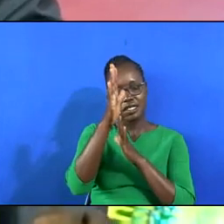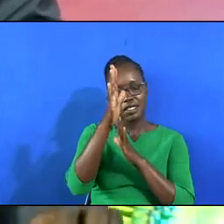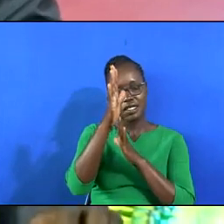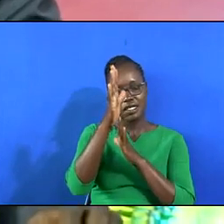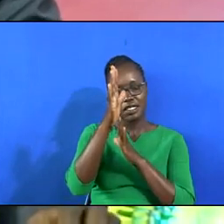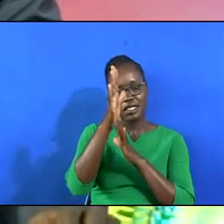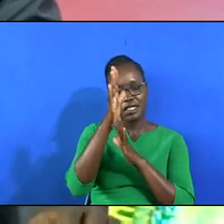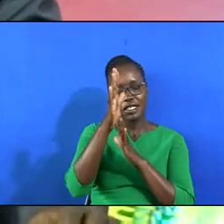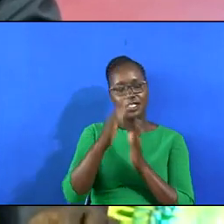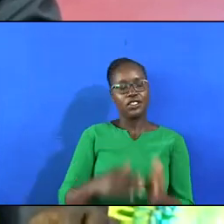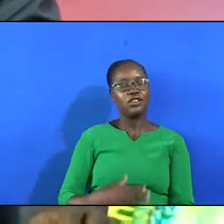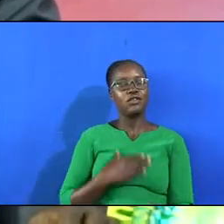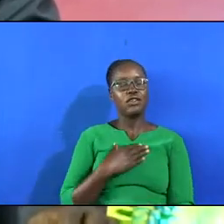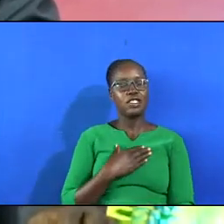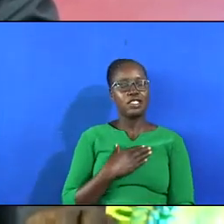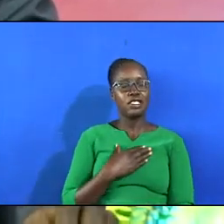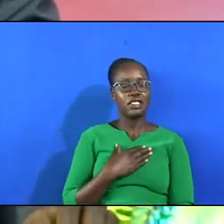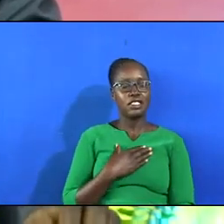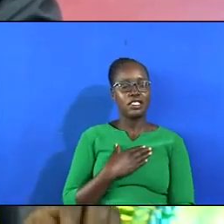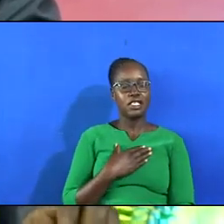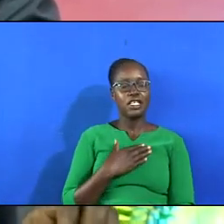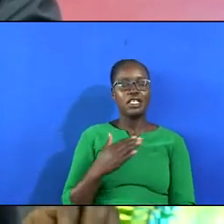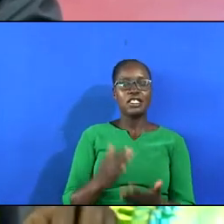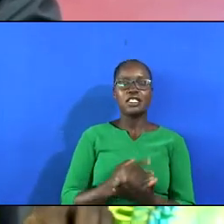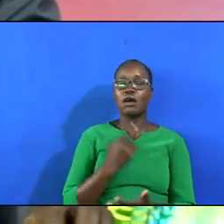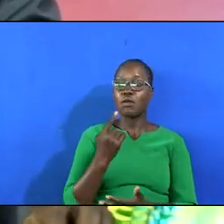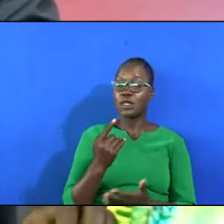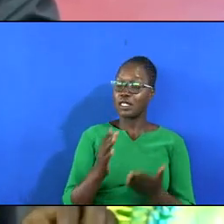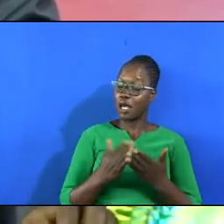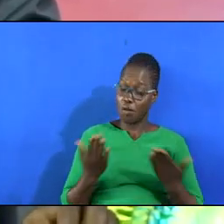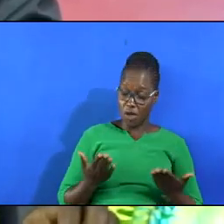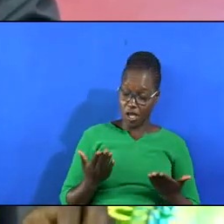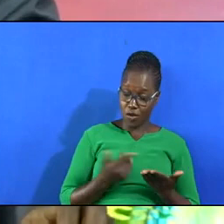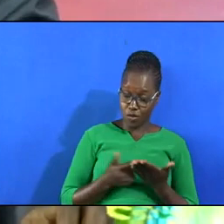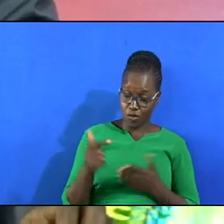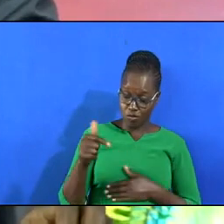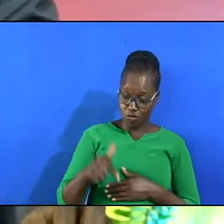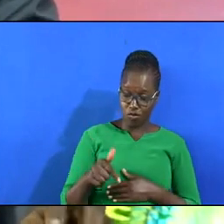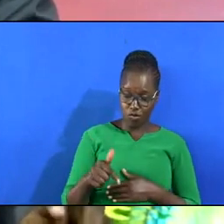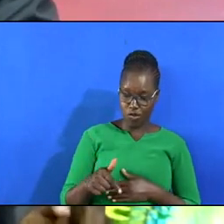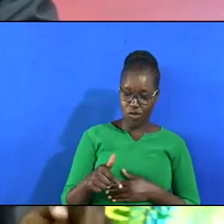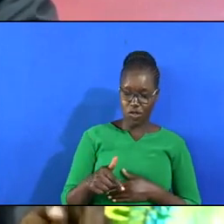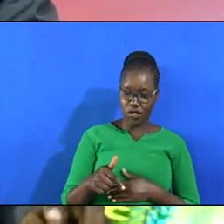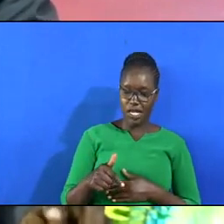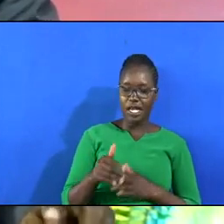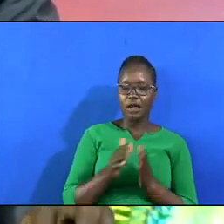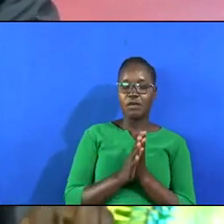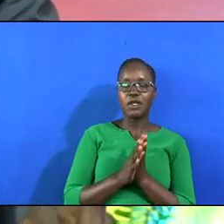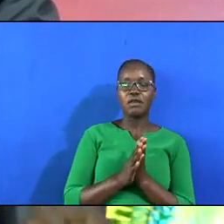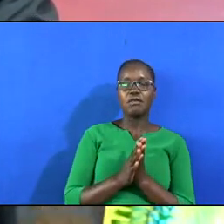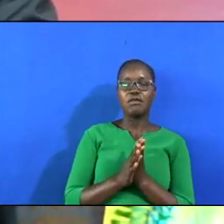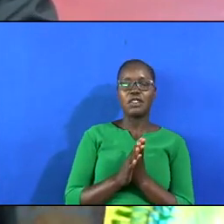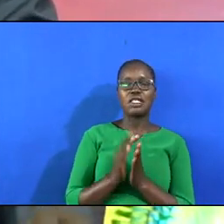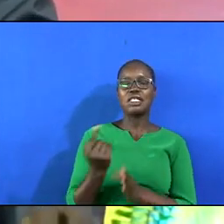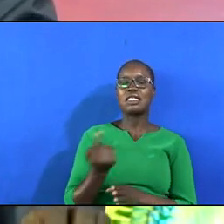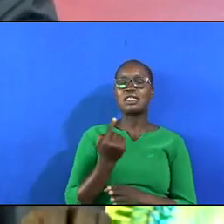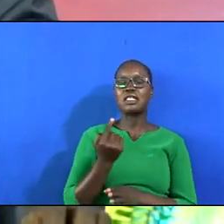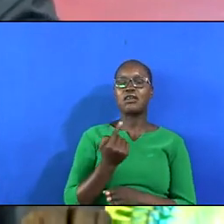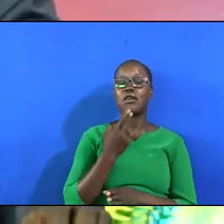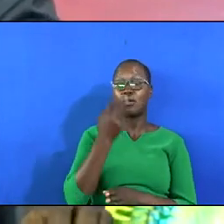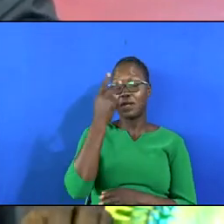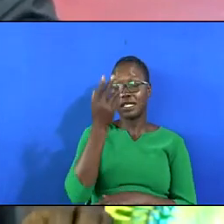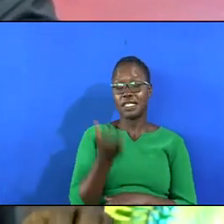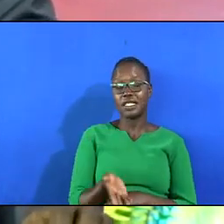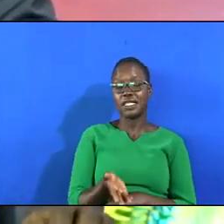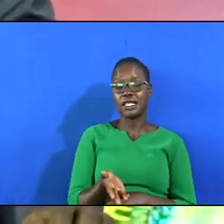That you will visit Somebody somewhere this week Praying for the single parents who are here